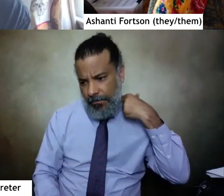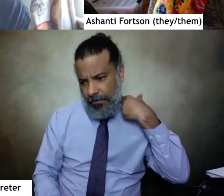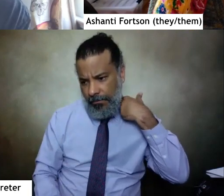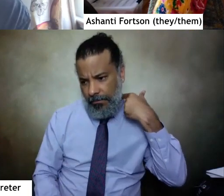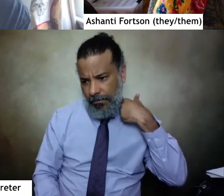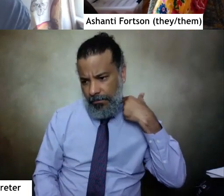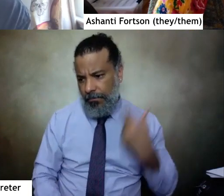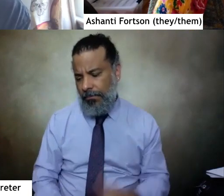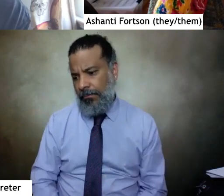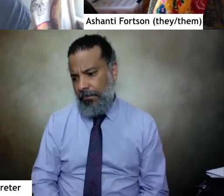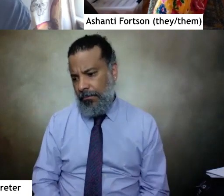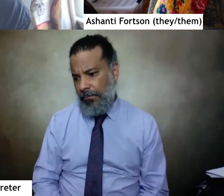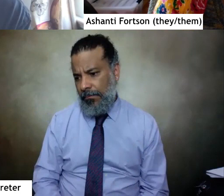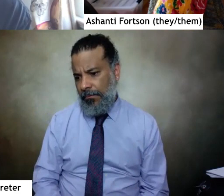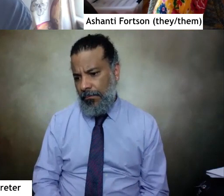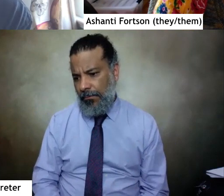Let's see.